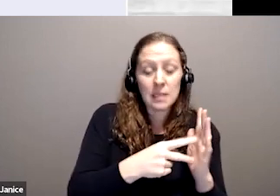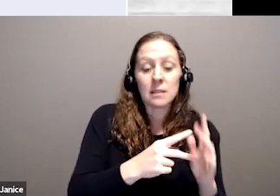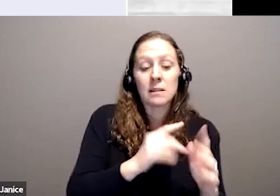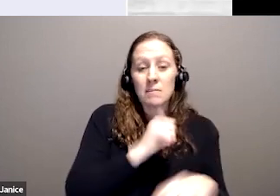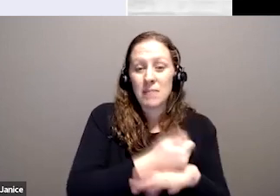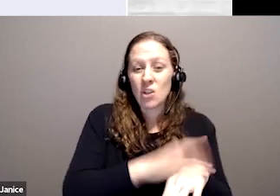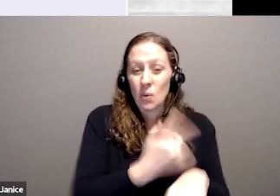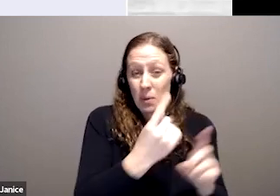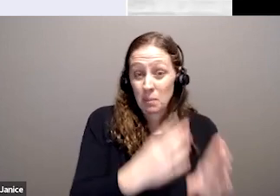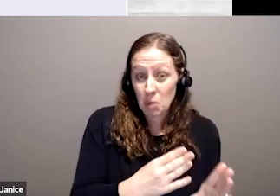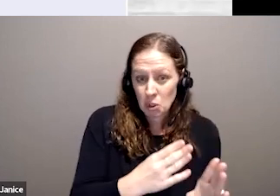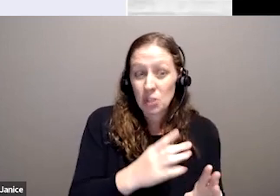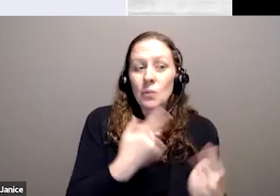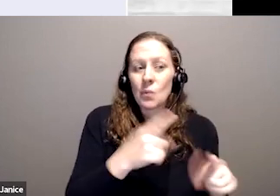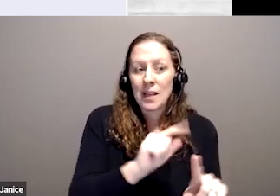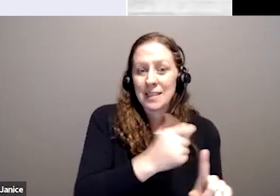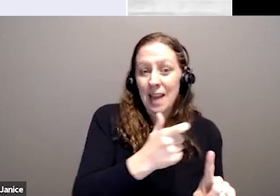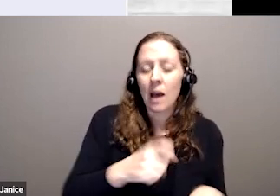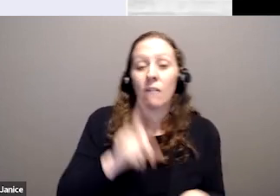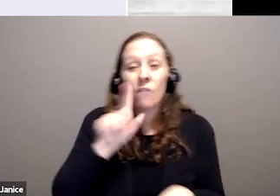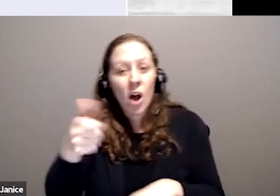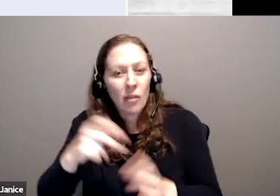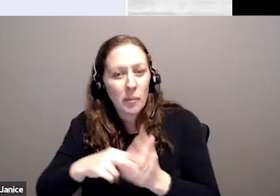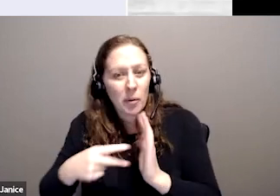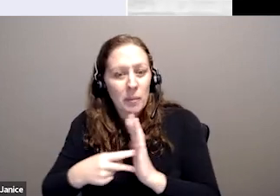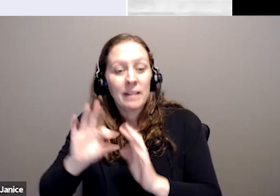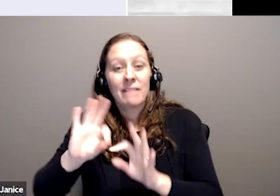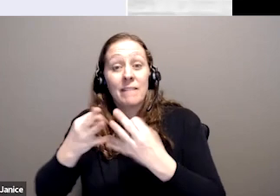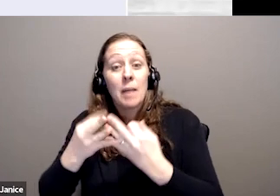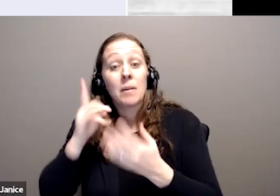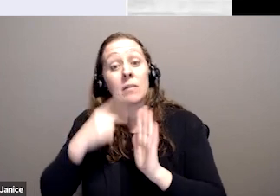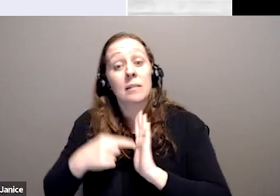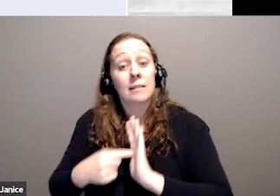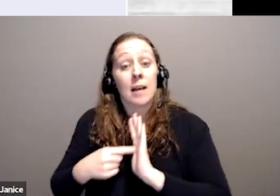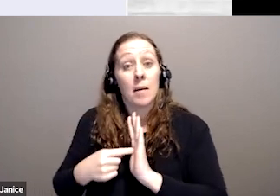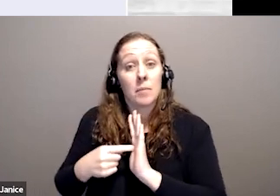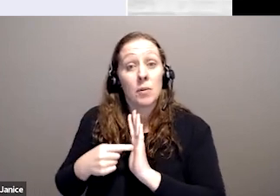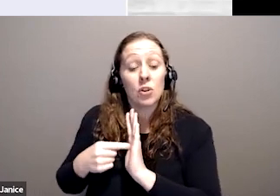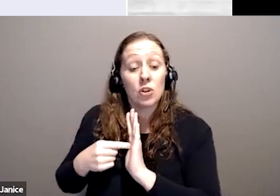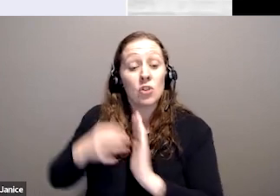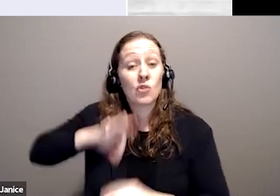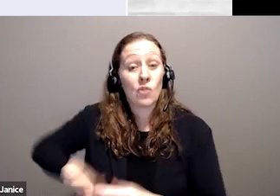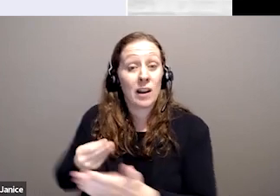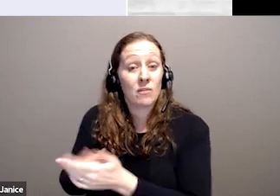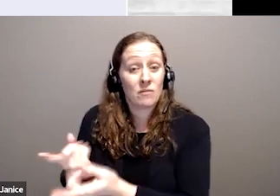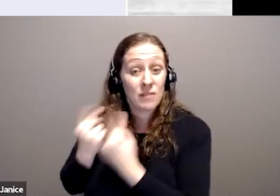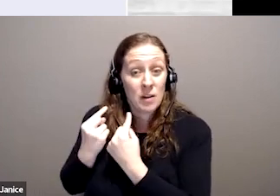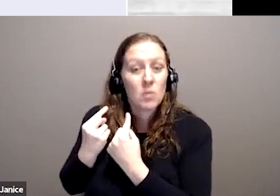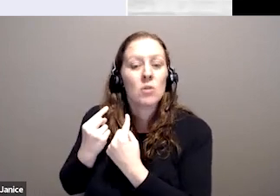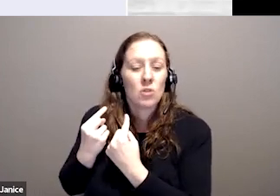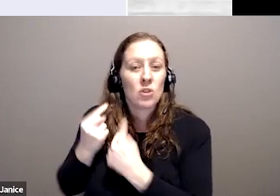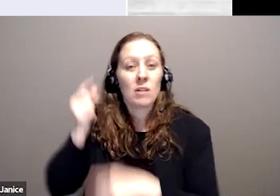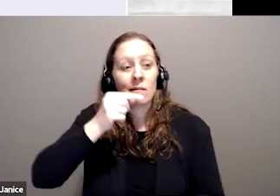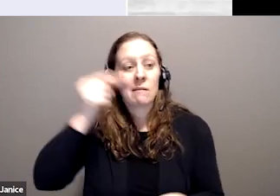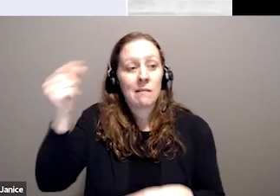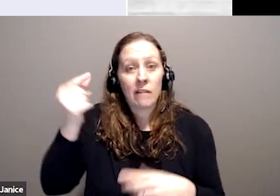when you're taxed, and you're a family for other purposes, i.e., when you're going to get refundable credits. So for the government, it's heads